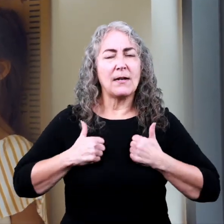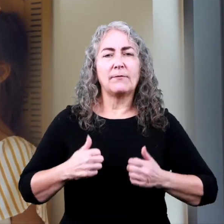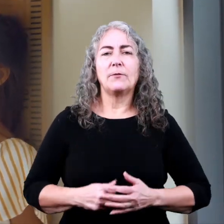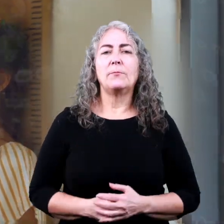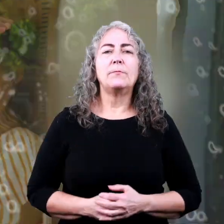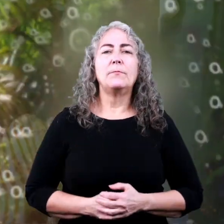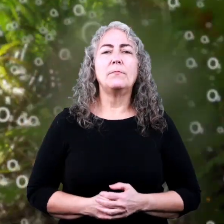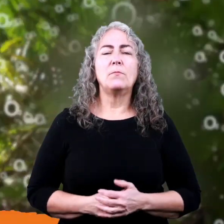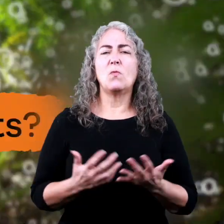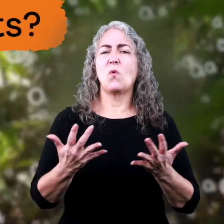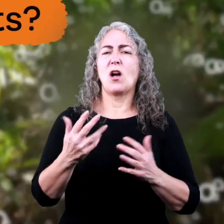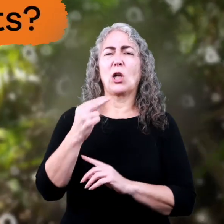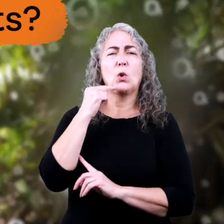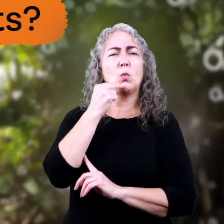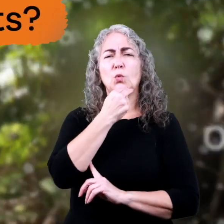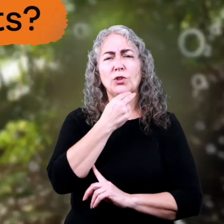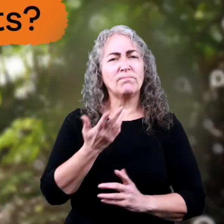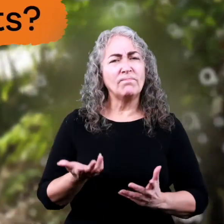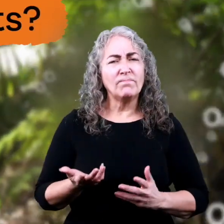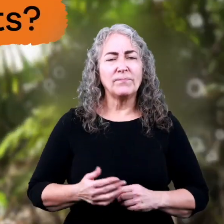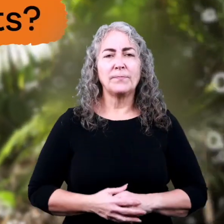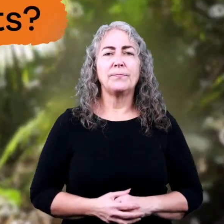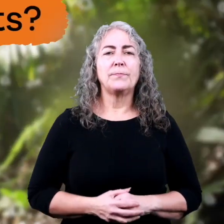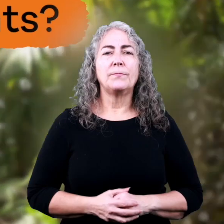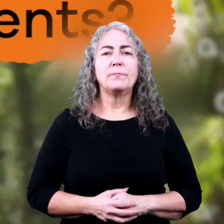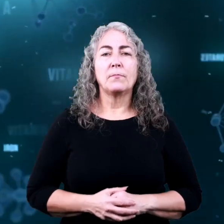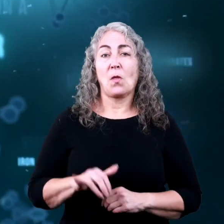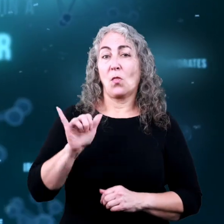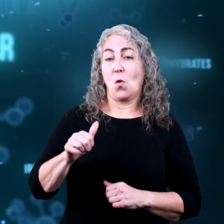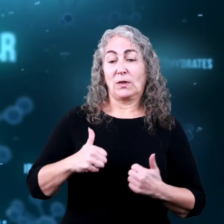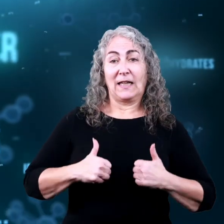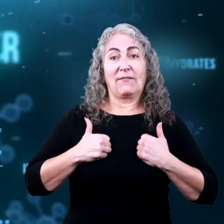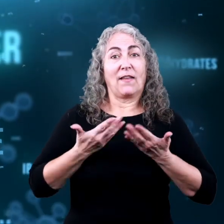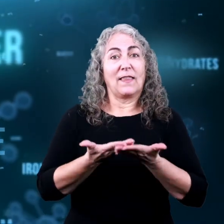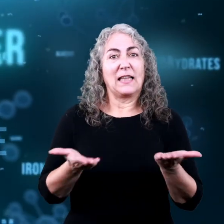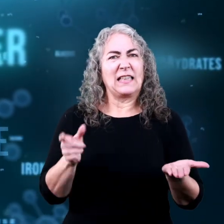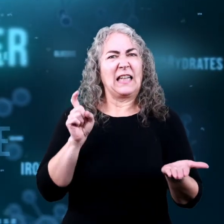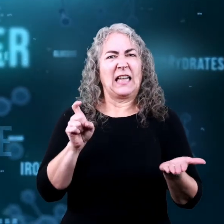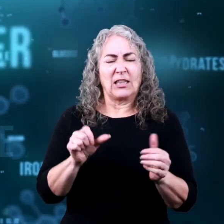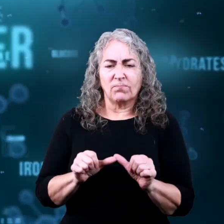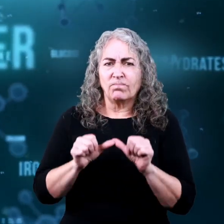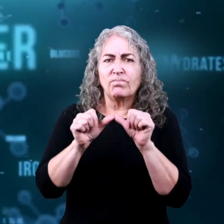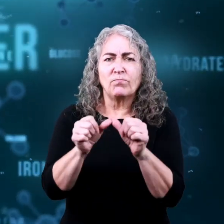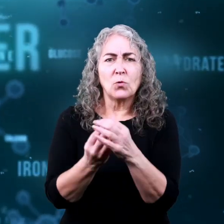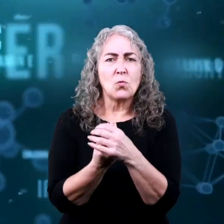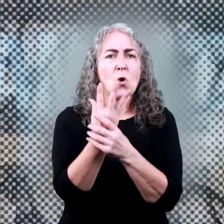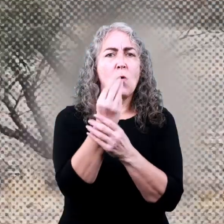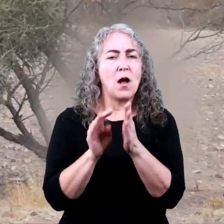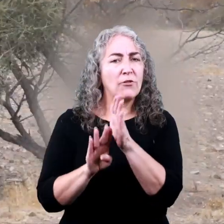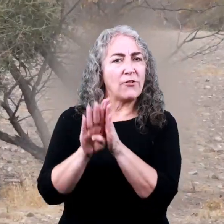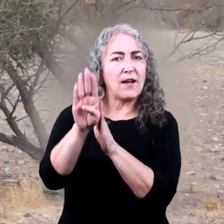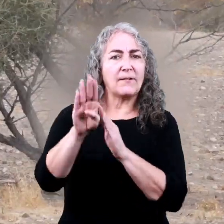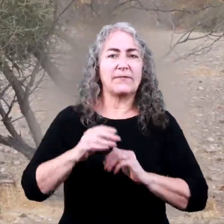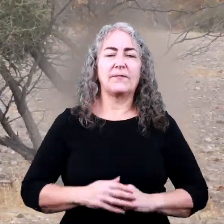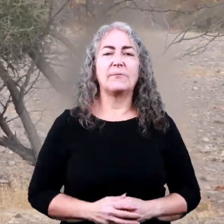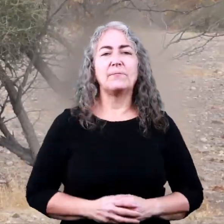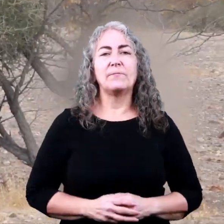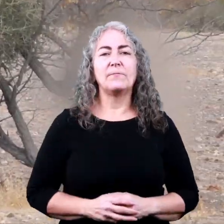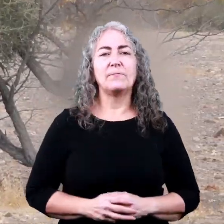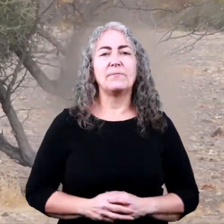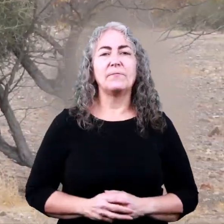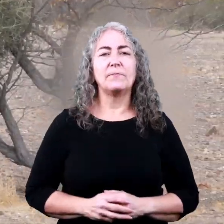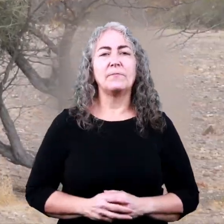what are nutrients they are what living things need in order to grow and